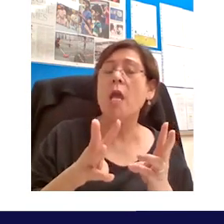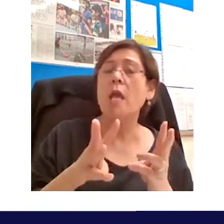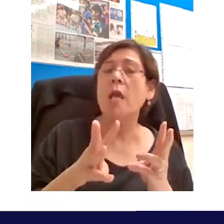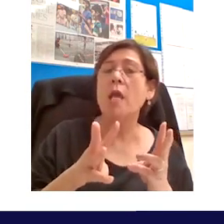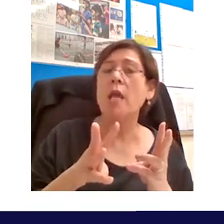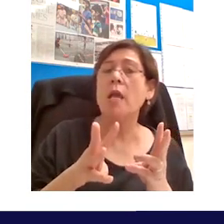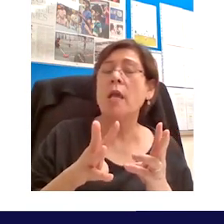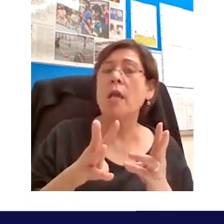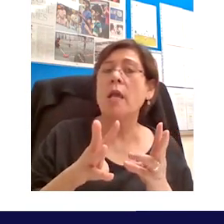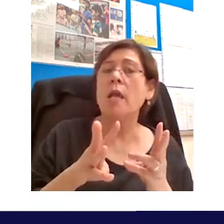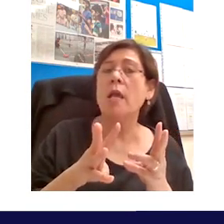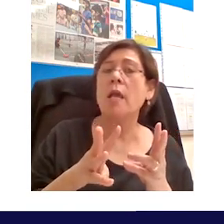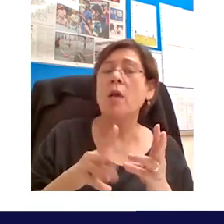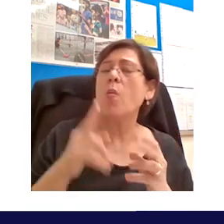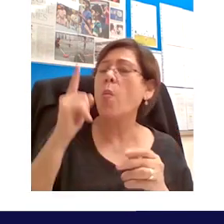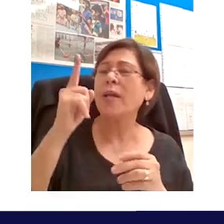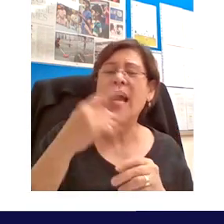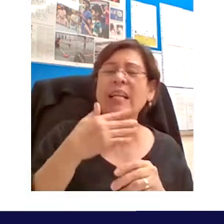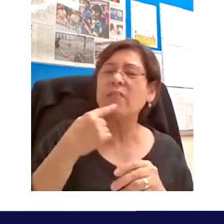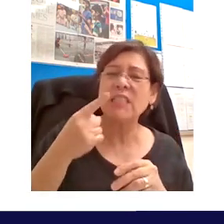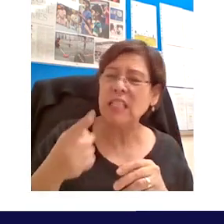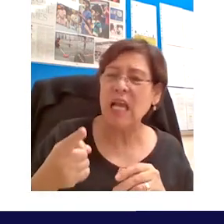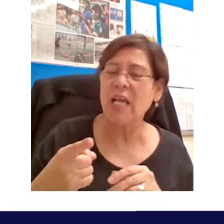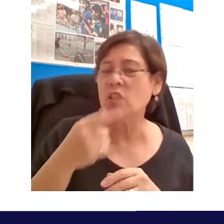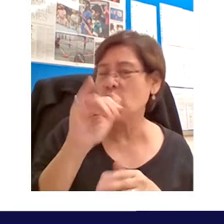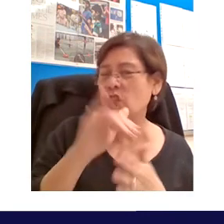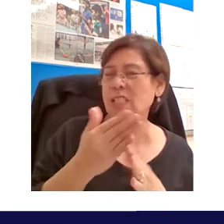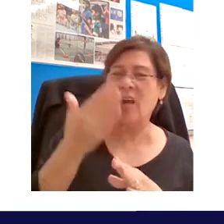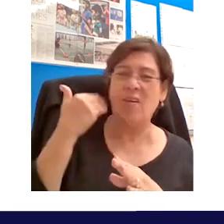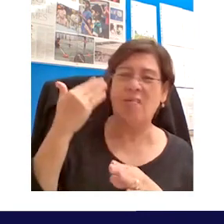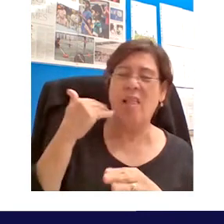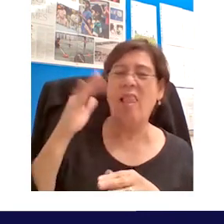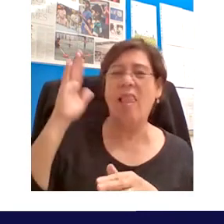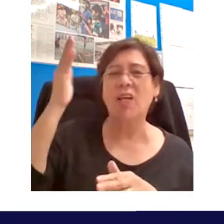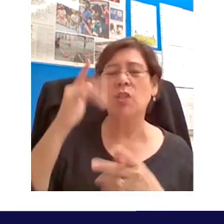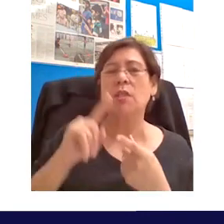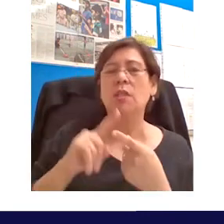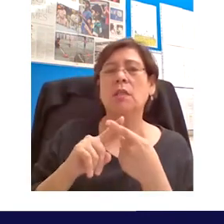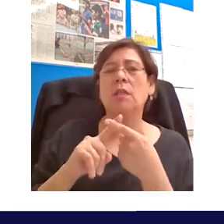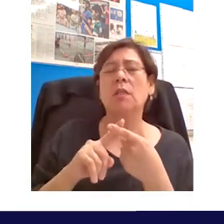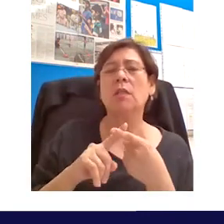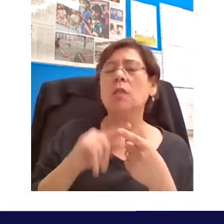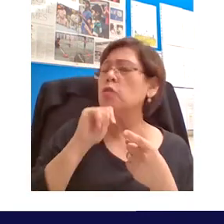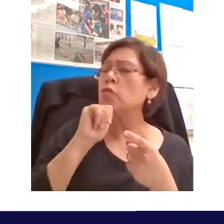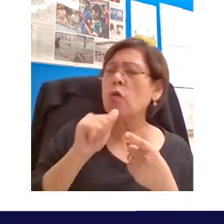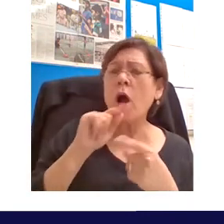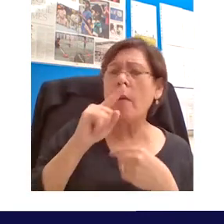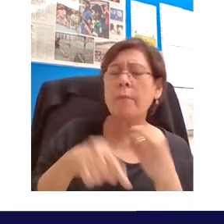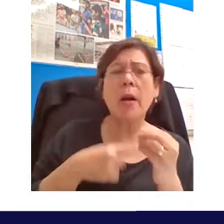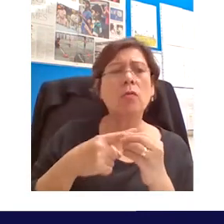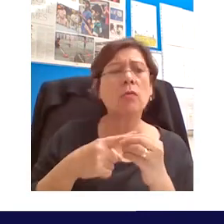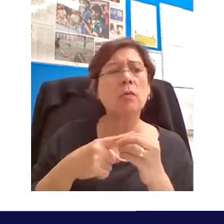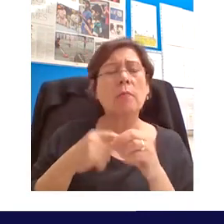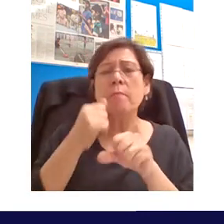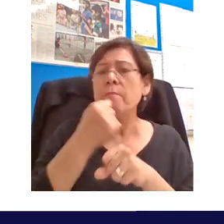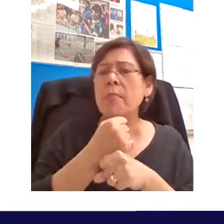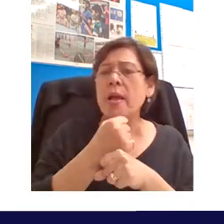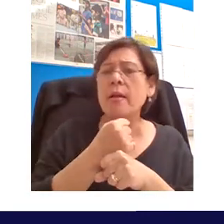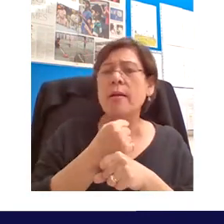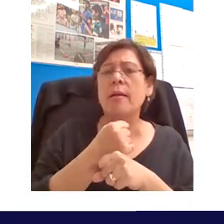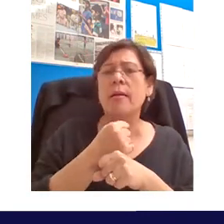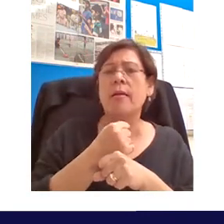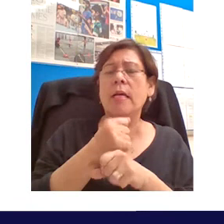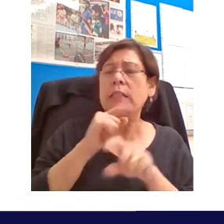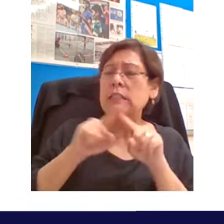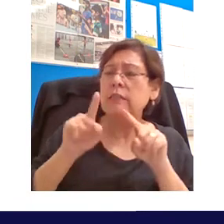touch on uh in the lecture um and this is not only creating educational resources at every level of the